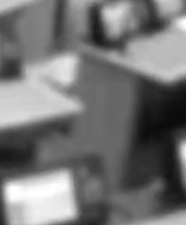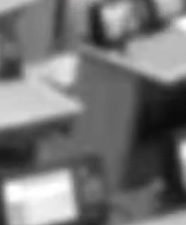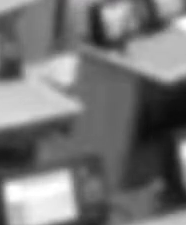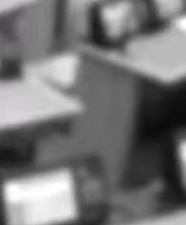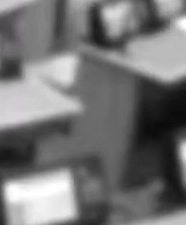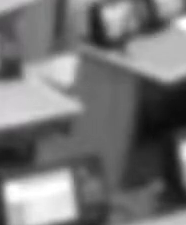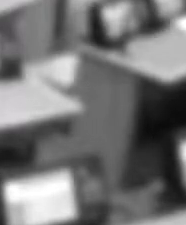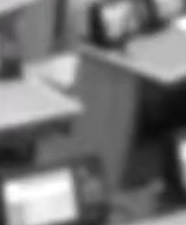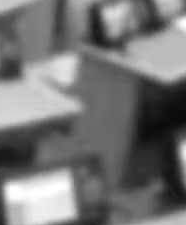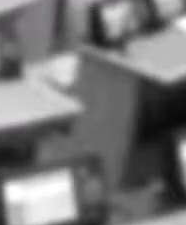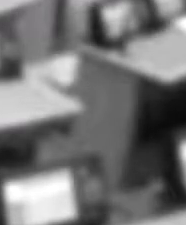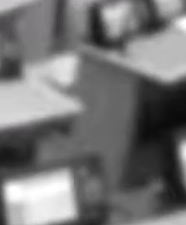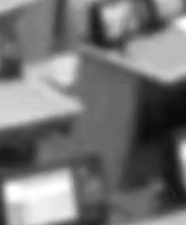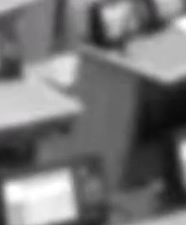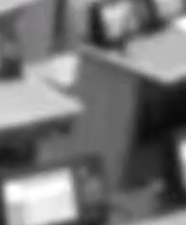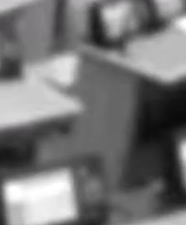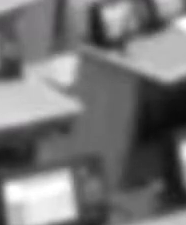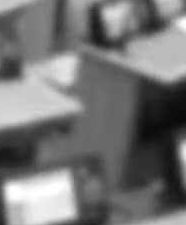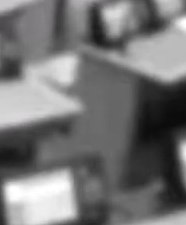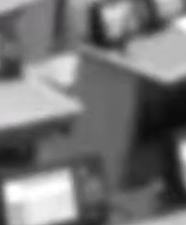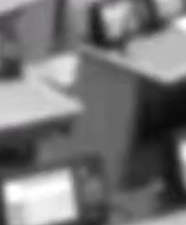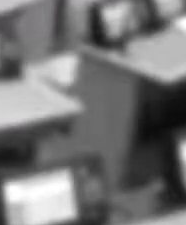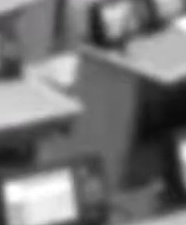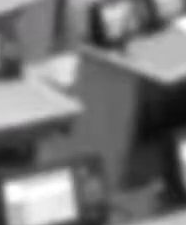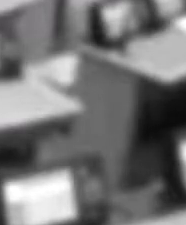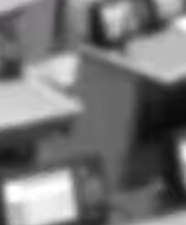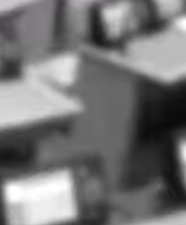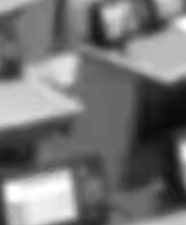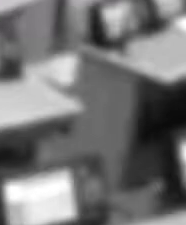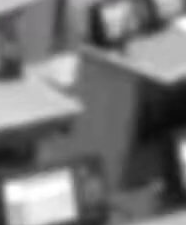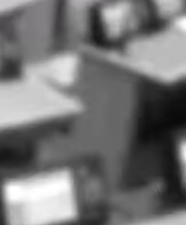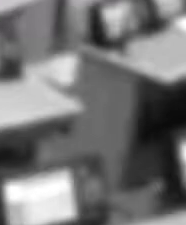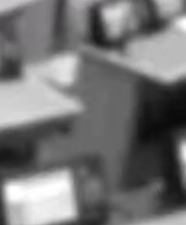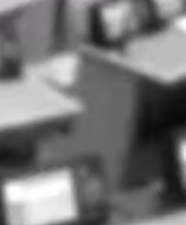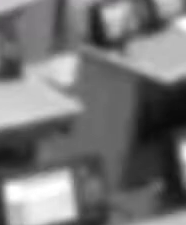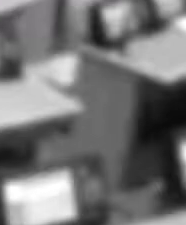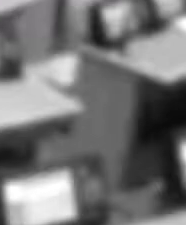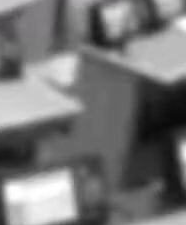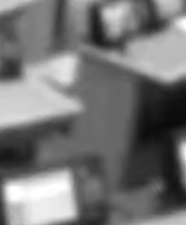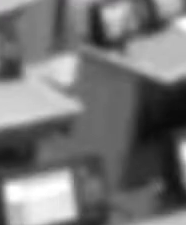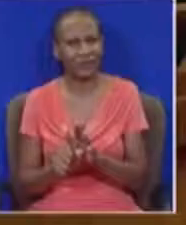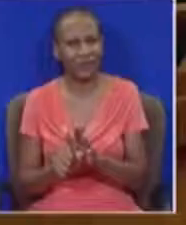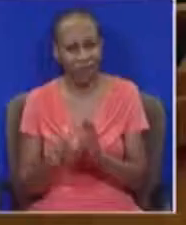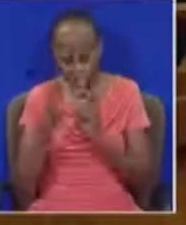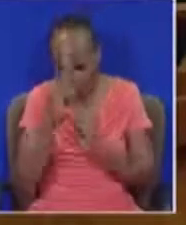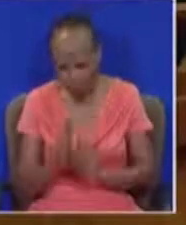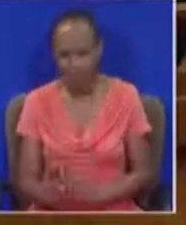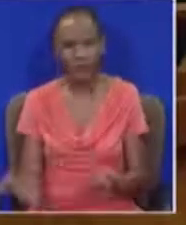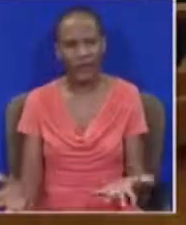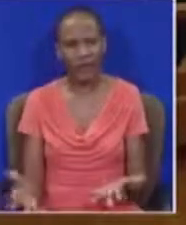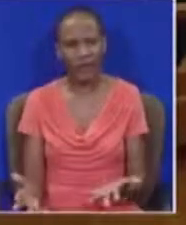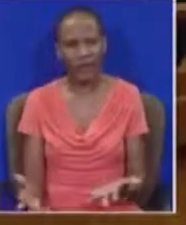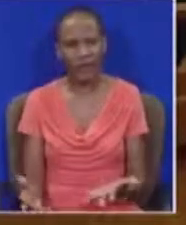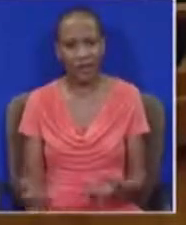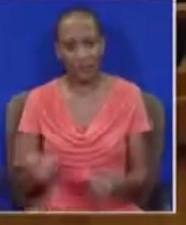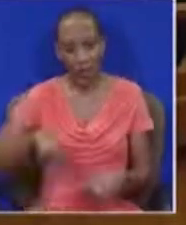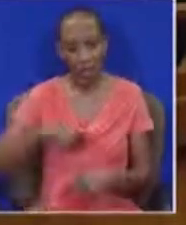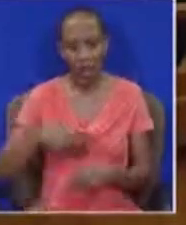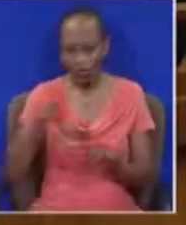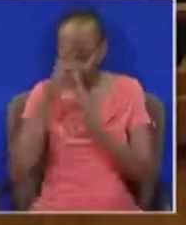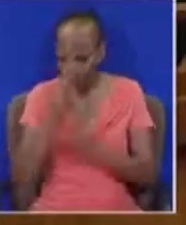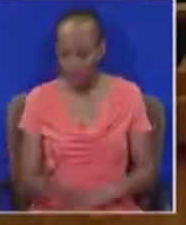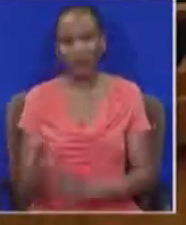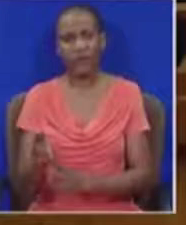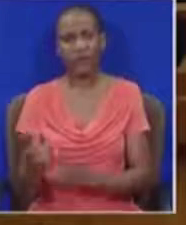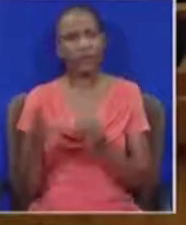To be a member of Parliament is a great honour. Let us re-earn the right to be called honourable members.